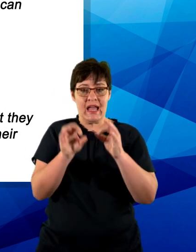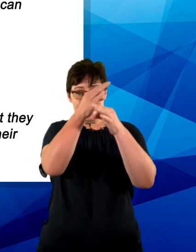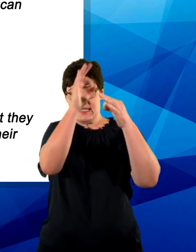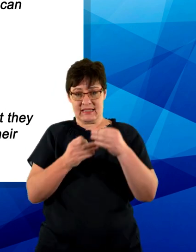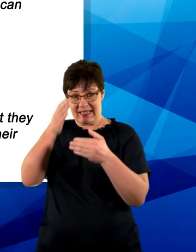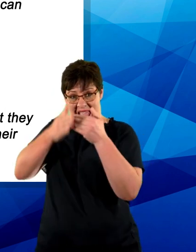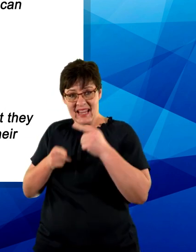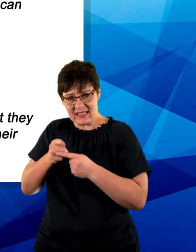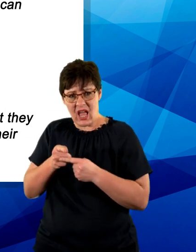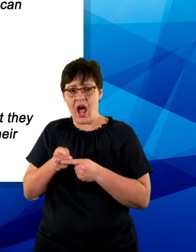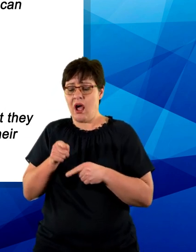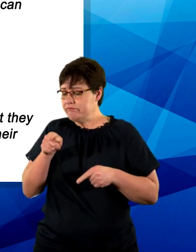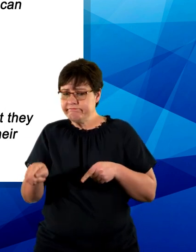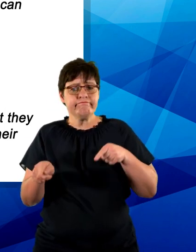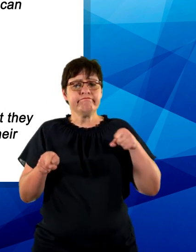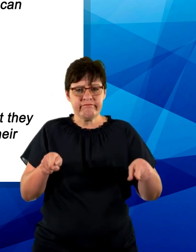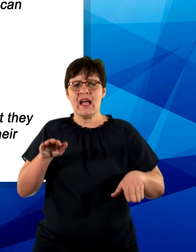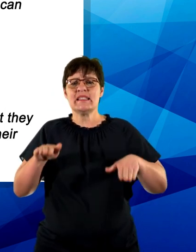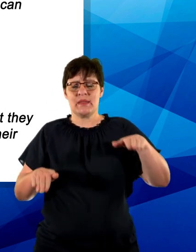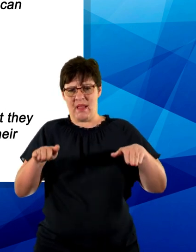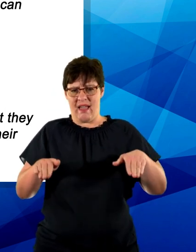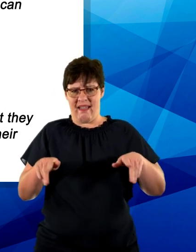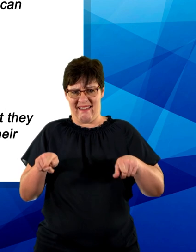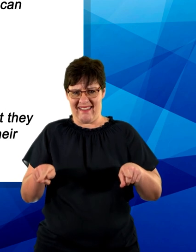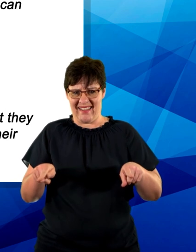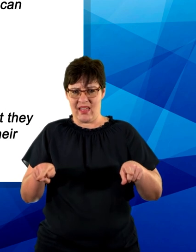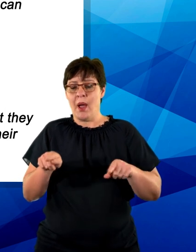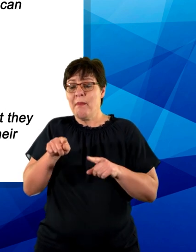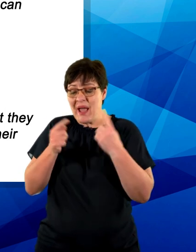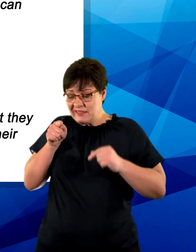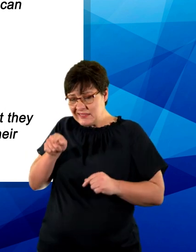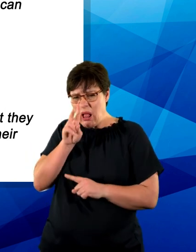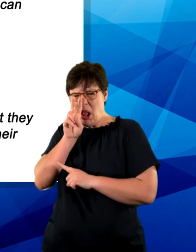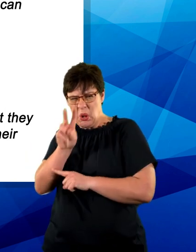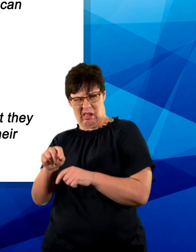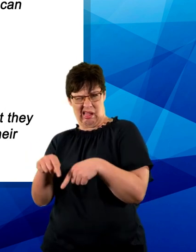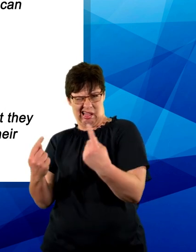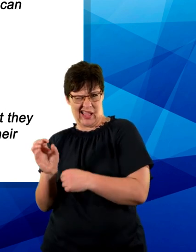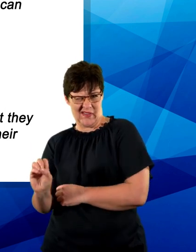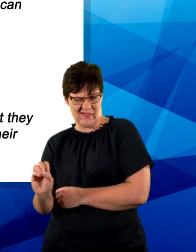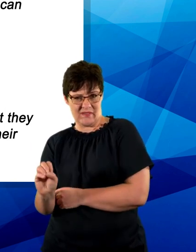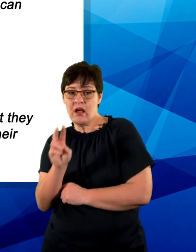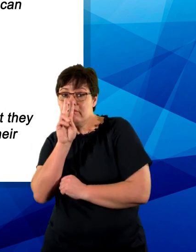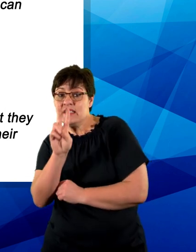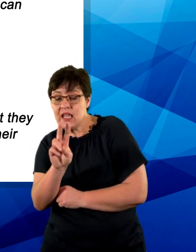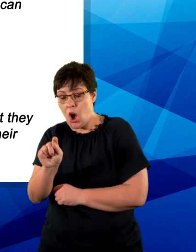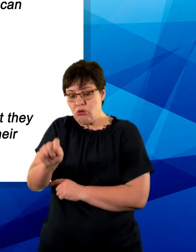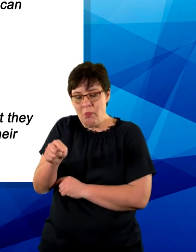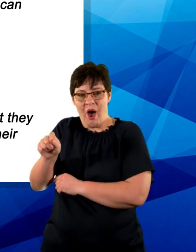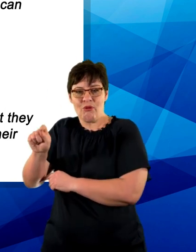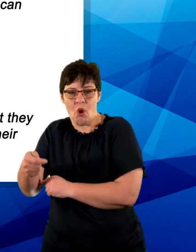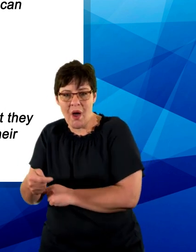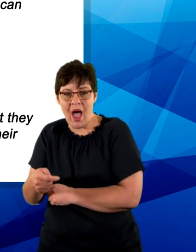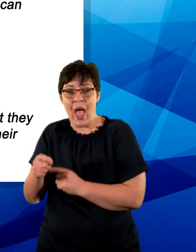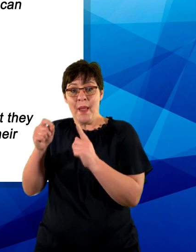sentence, the sequence of information is similar to that of Harvard, but it looks different. Note the two commas, the